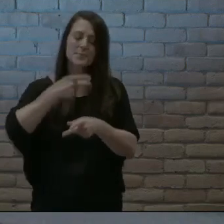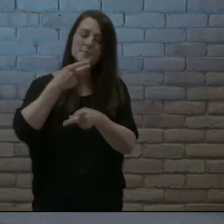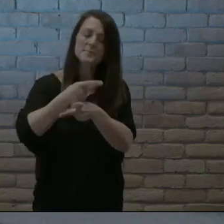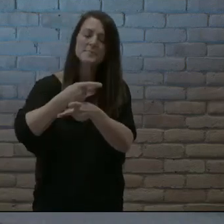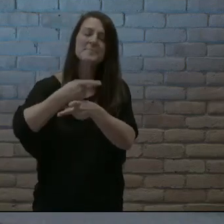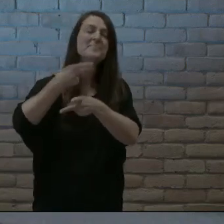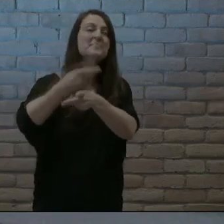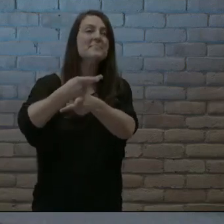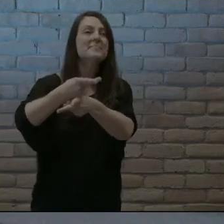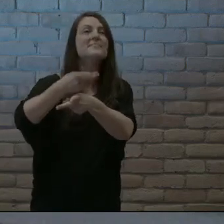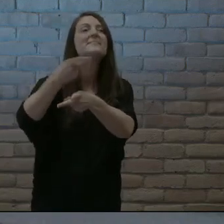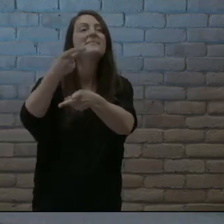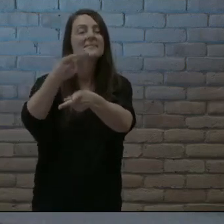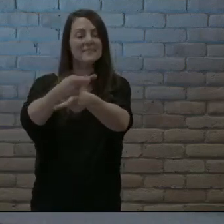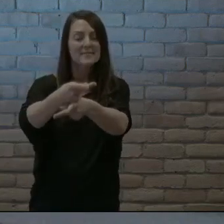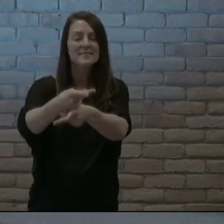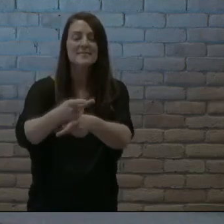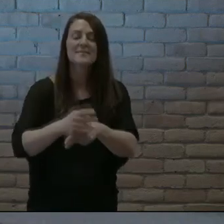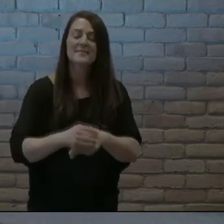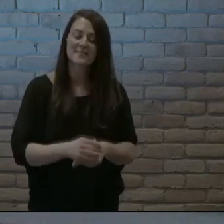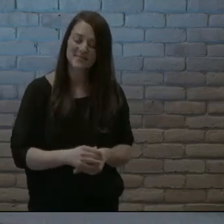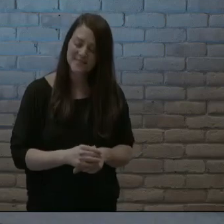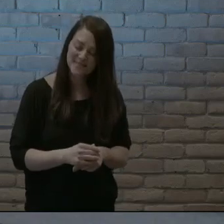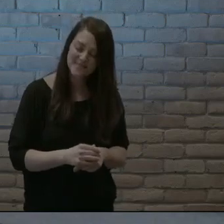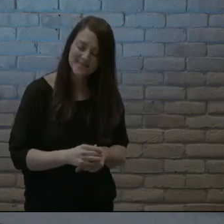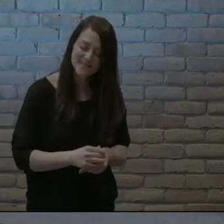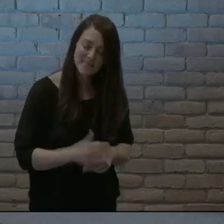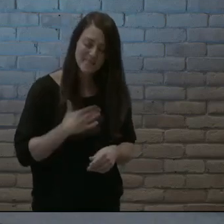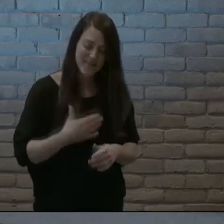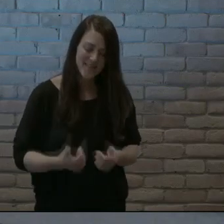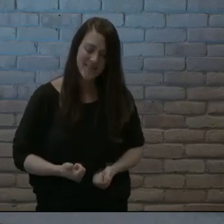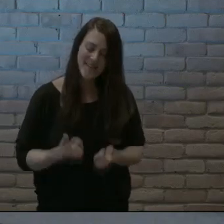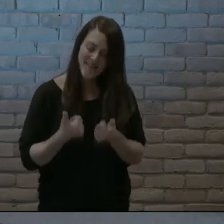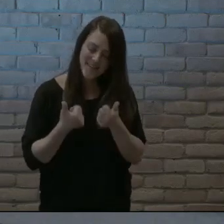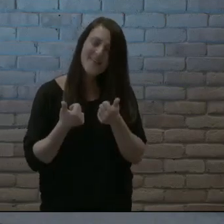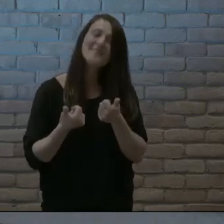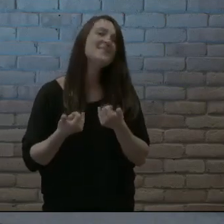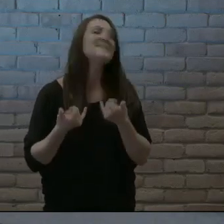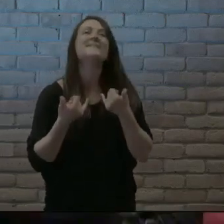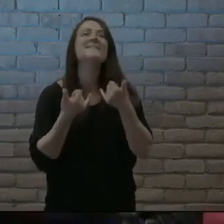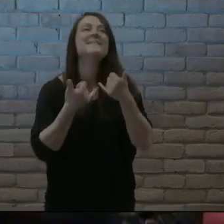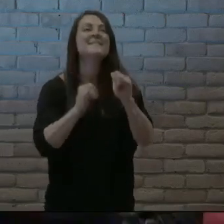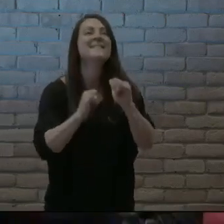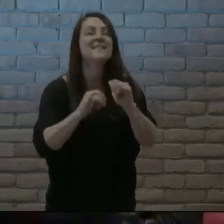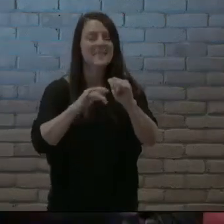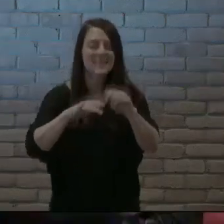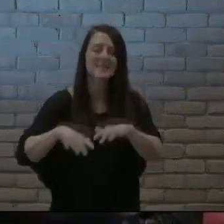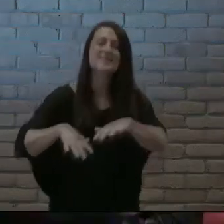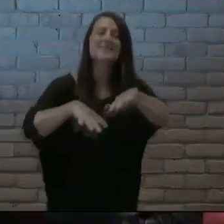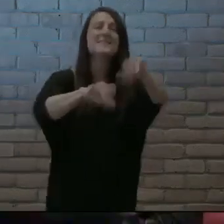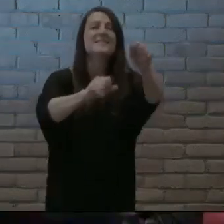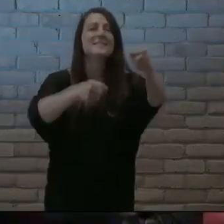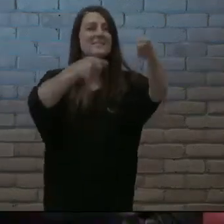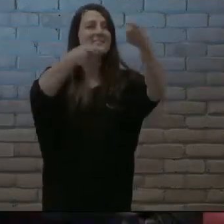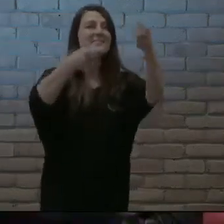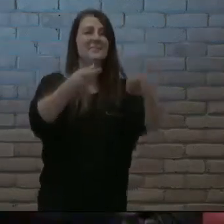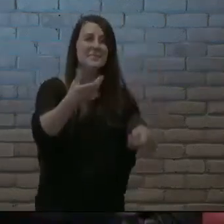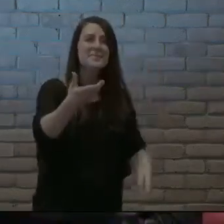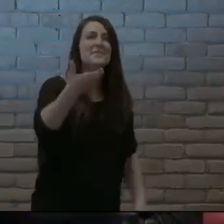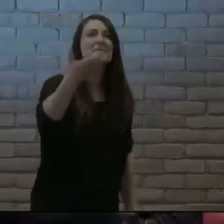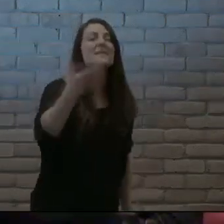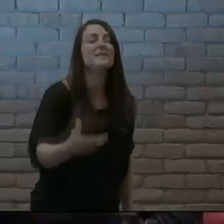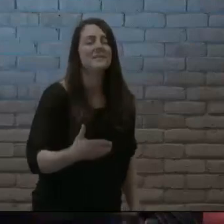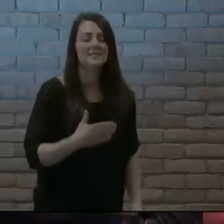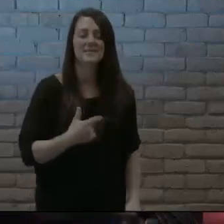faithfulness I'm still in your hands This